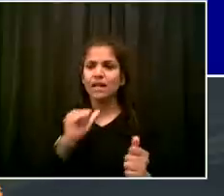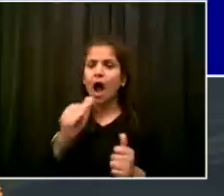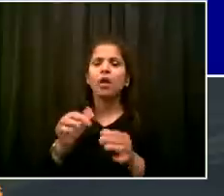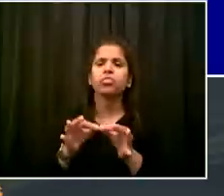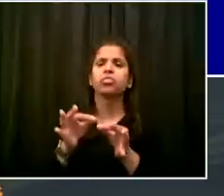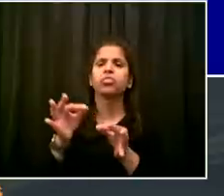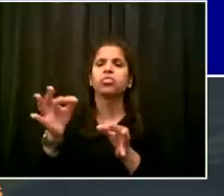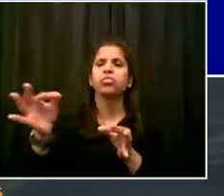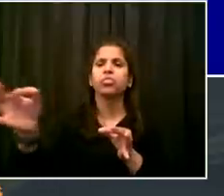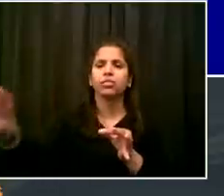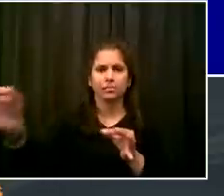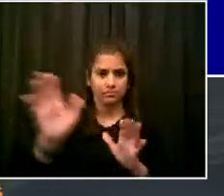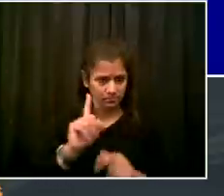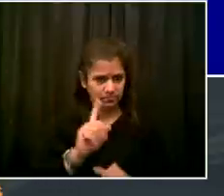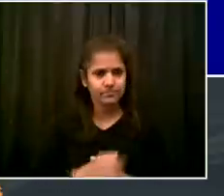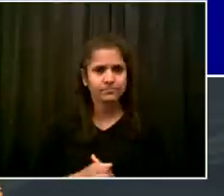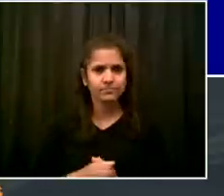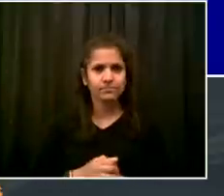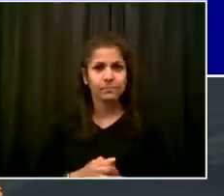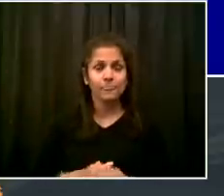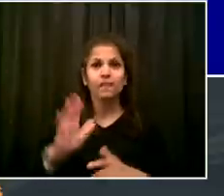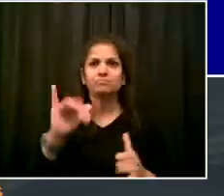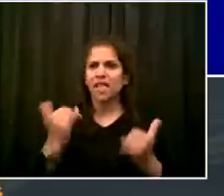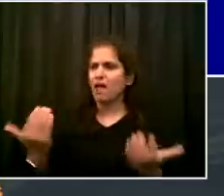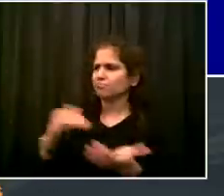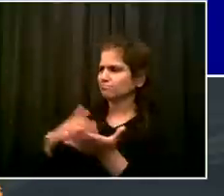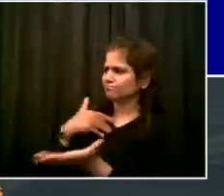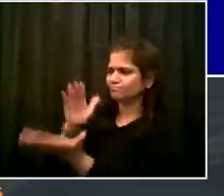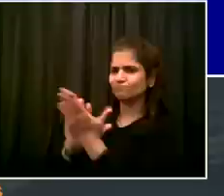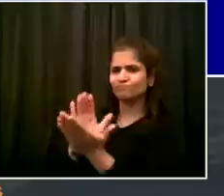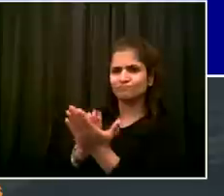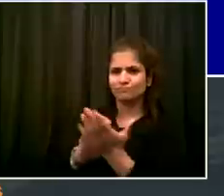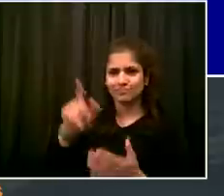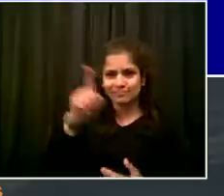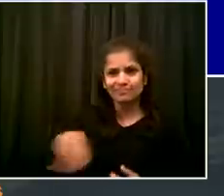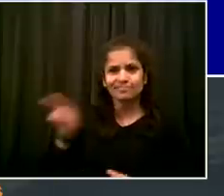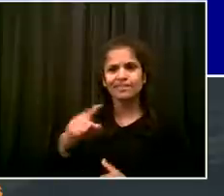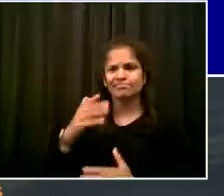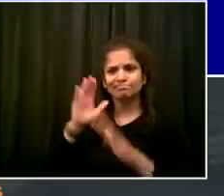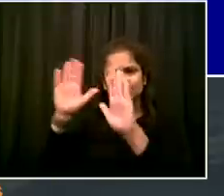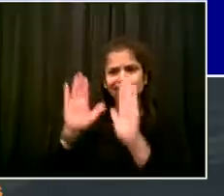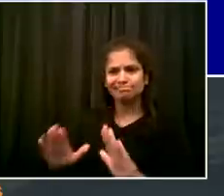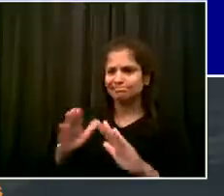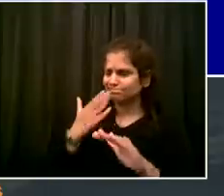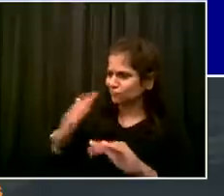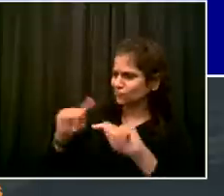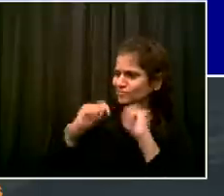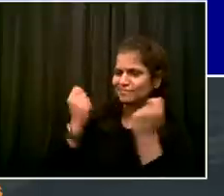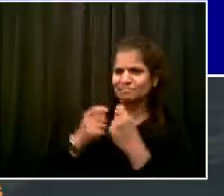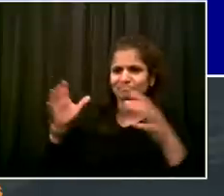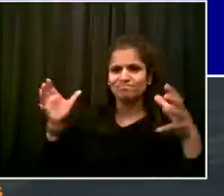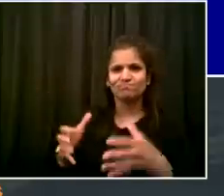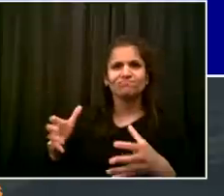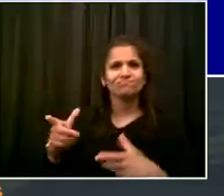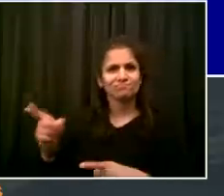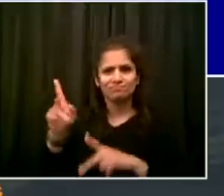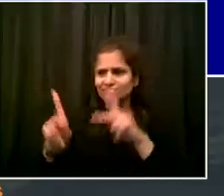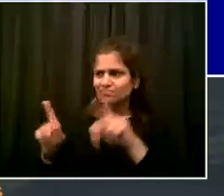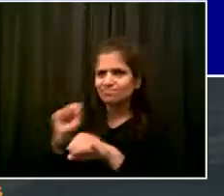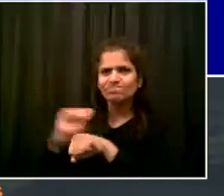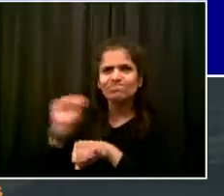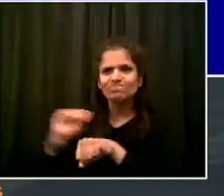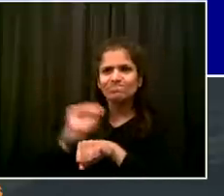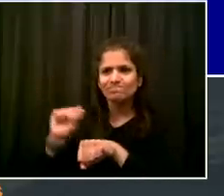the Commissioner's own agency has been playing a big role in this at Sanitation. Obviously, the folks at Department of Education, all those folks working in the